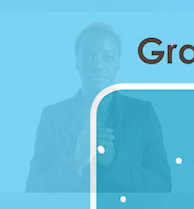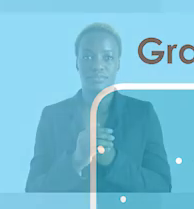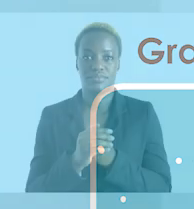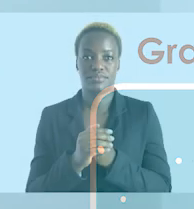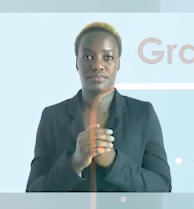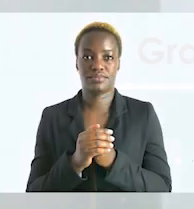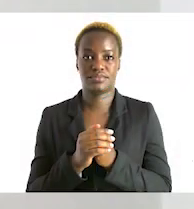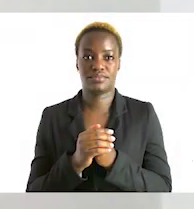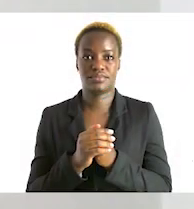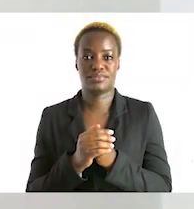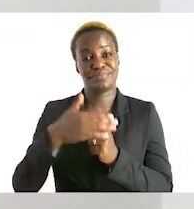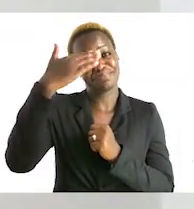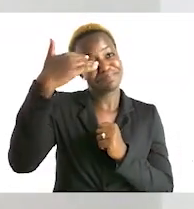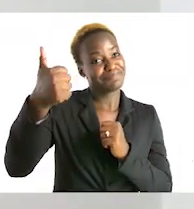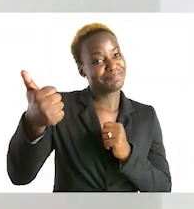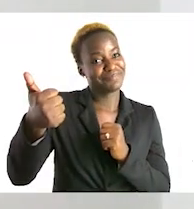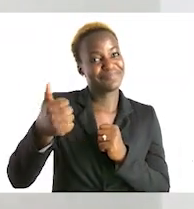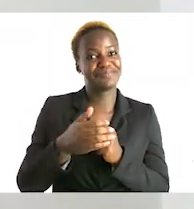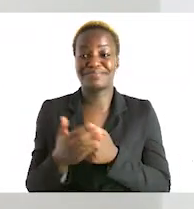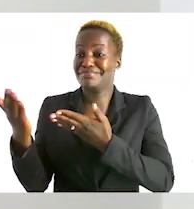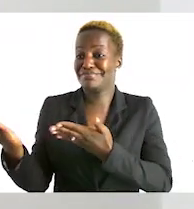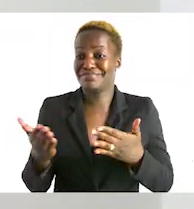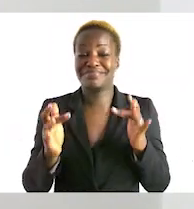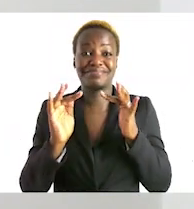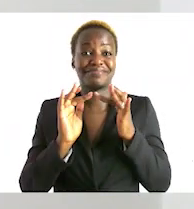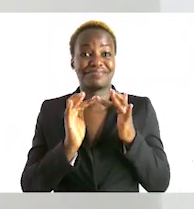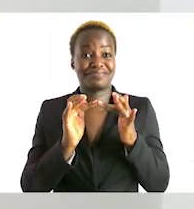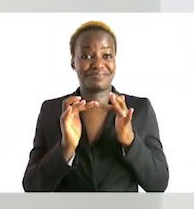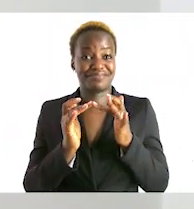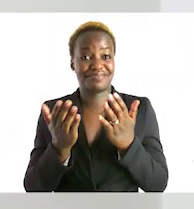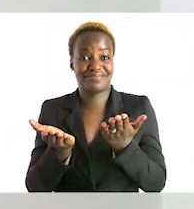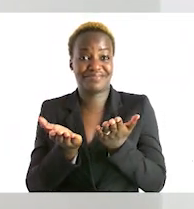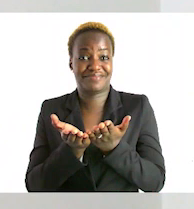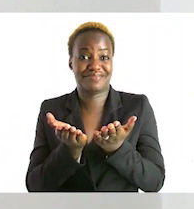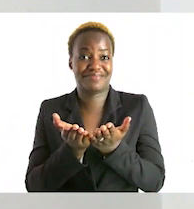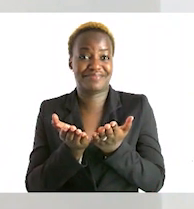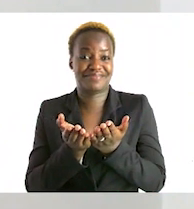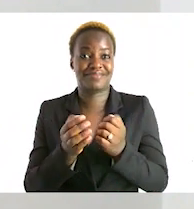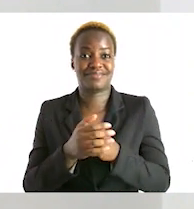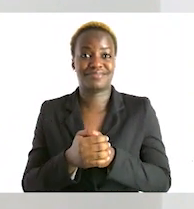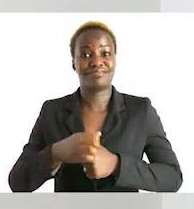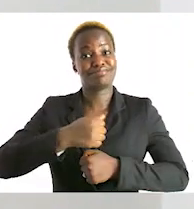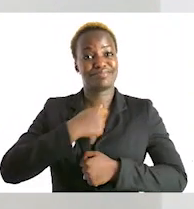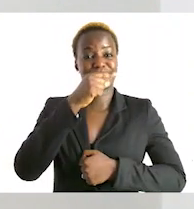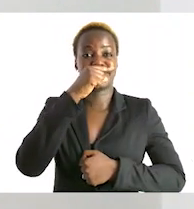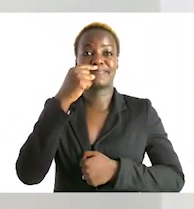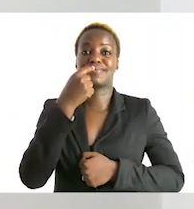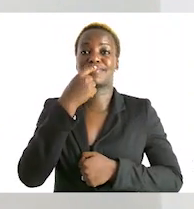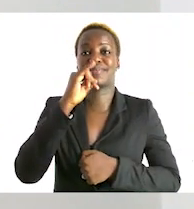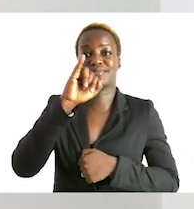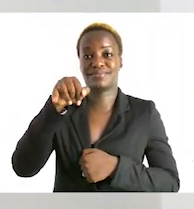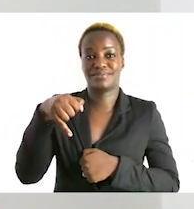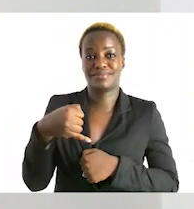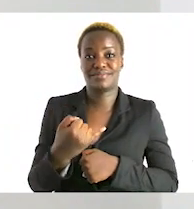well hello there welcome to my soul online school my name is miss